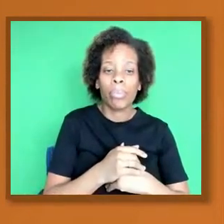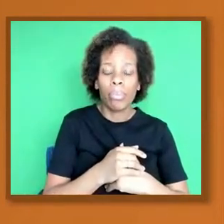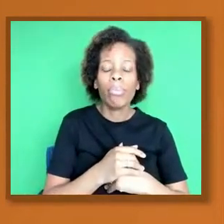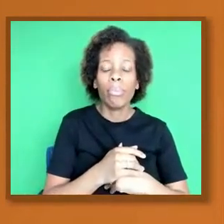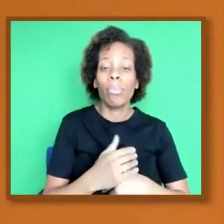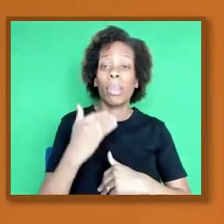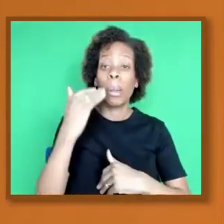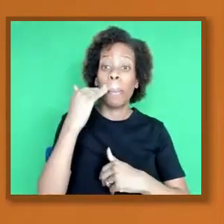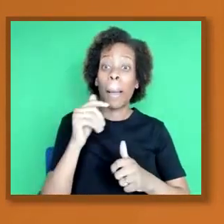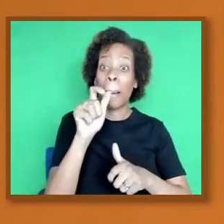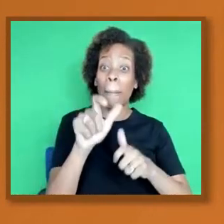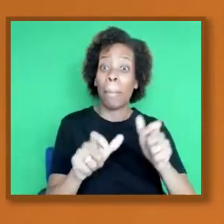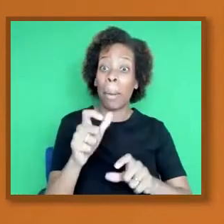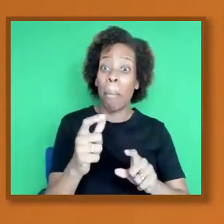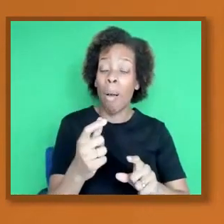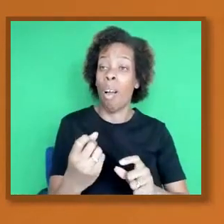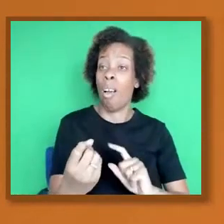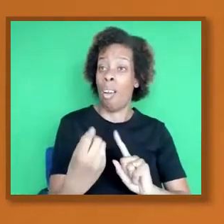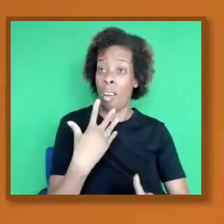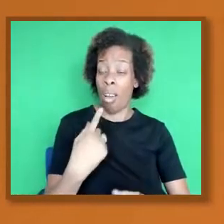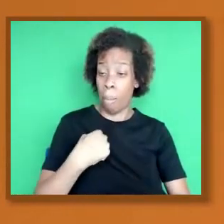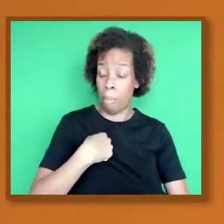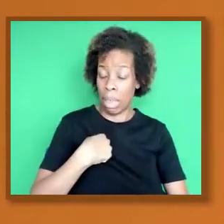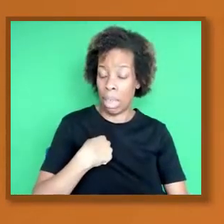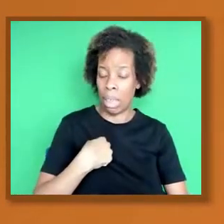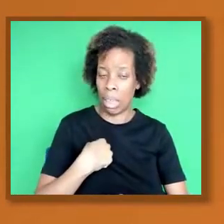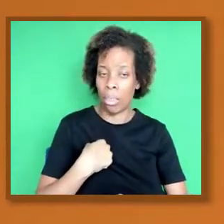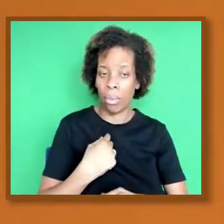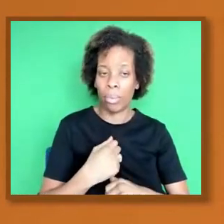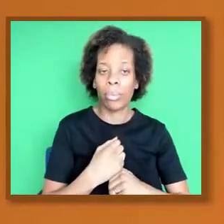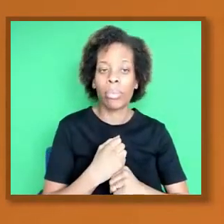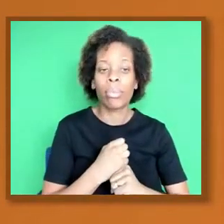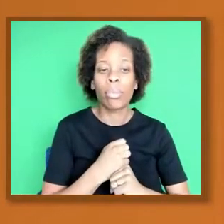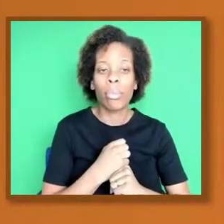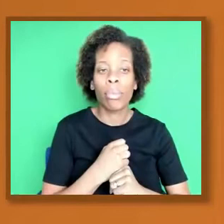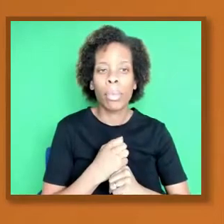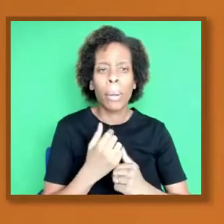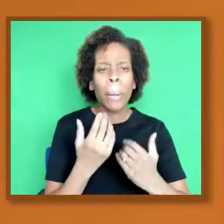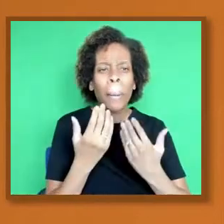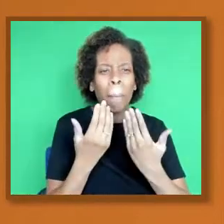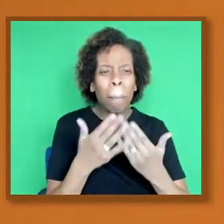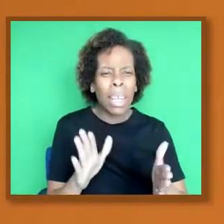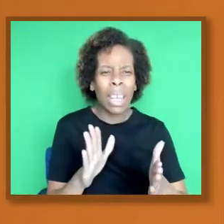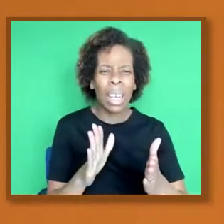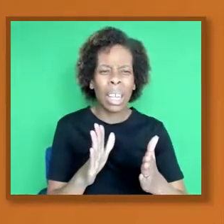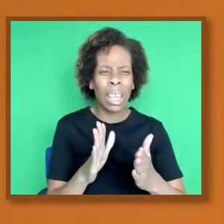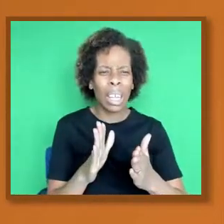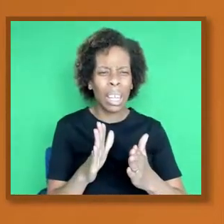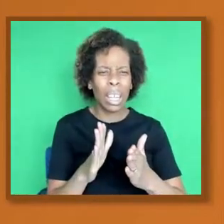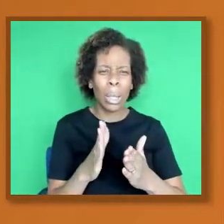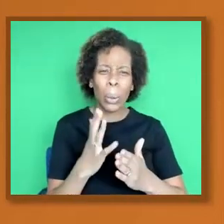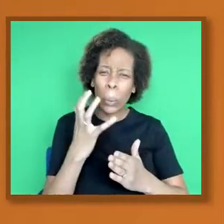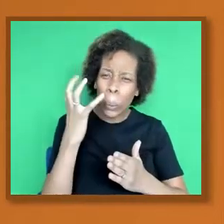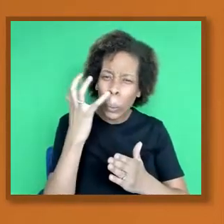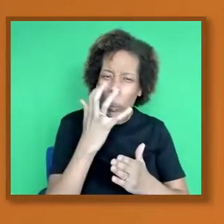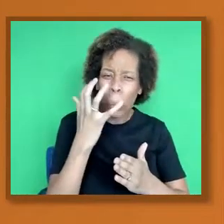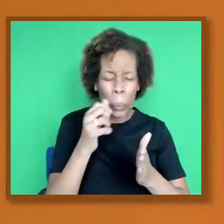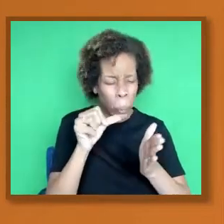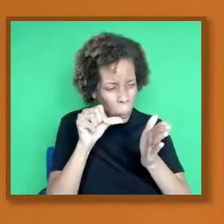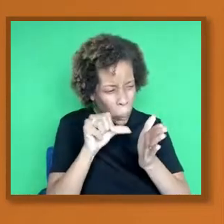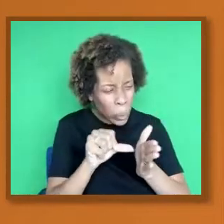they have had really difficult experiences and that's why they have to navigate